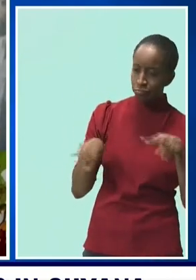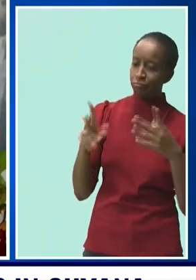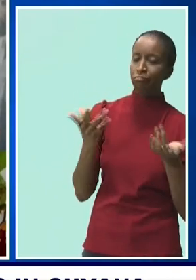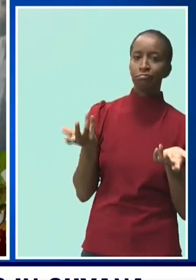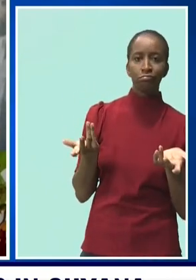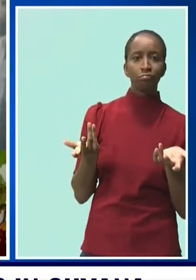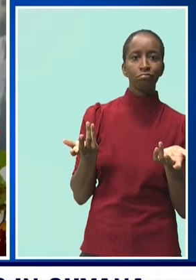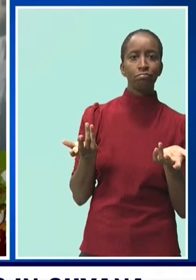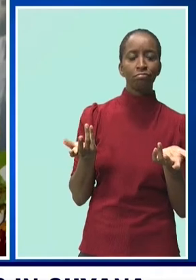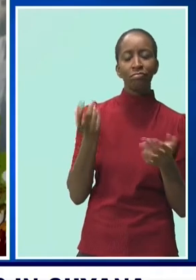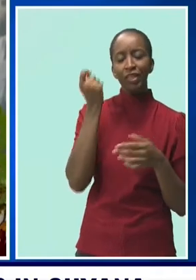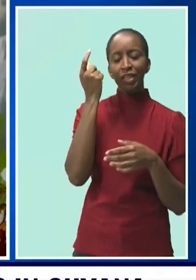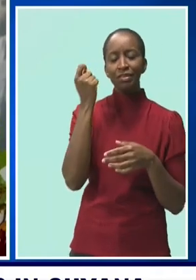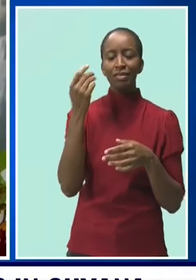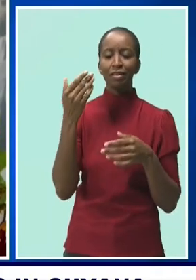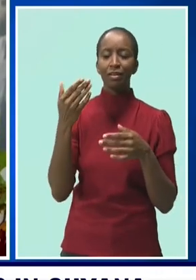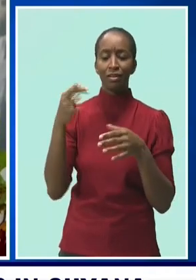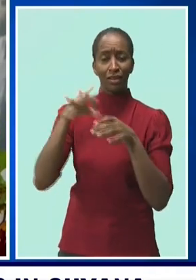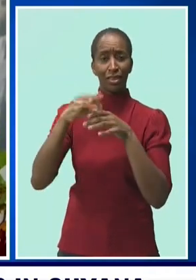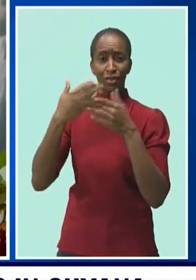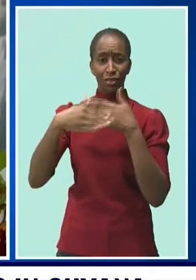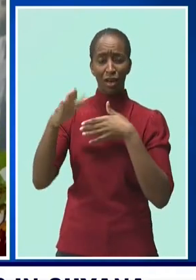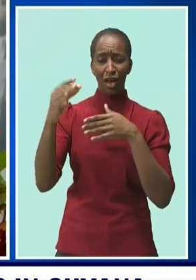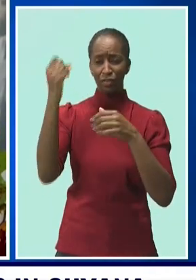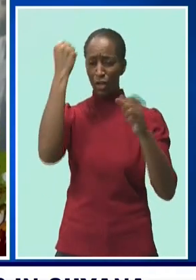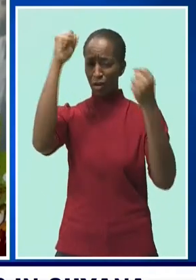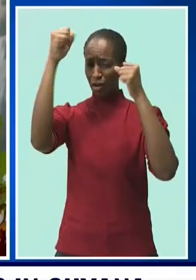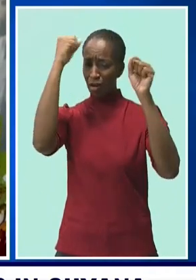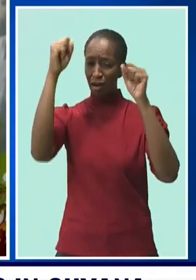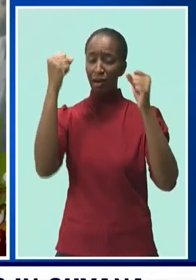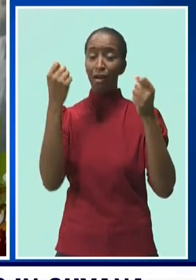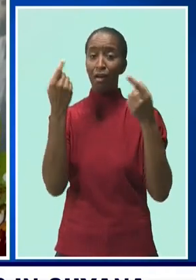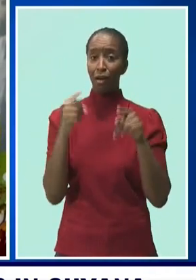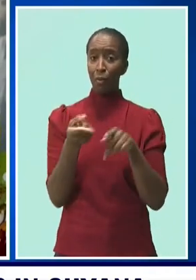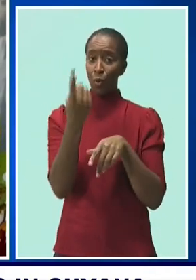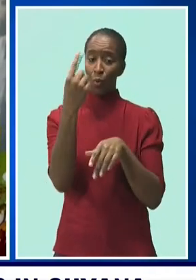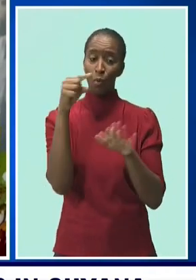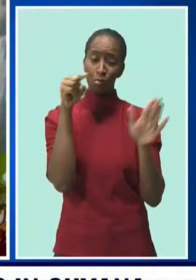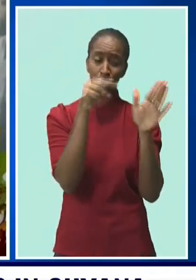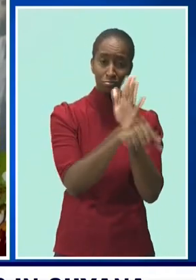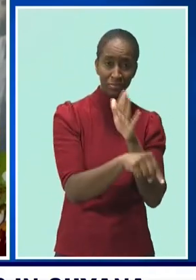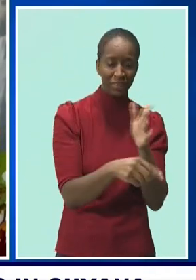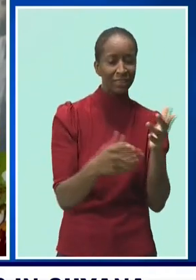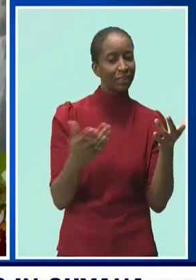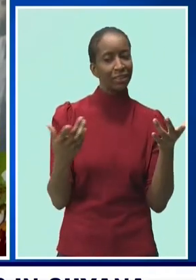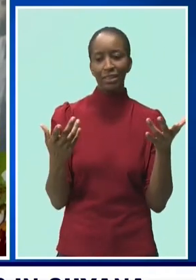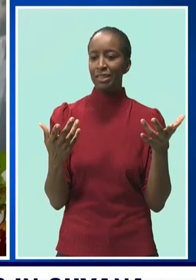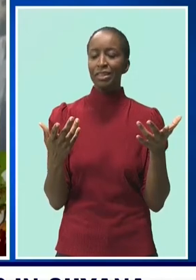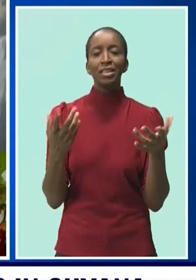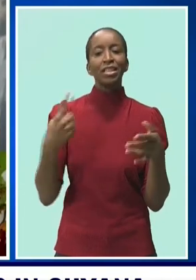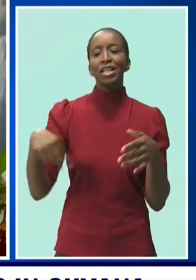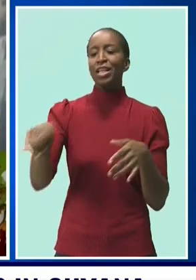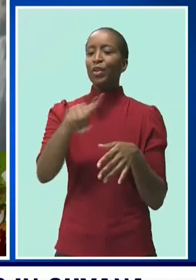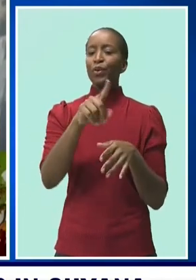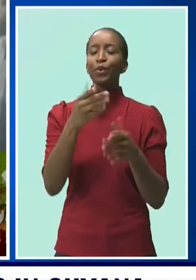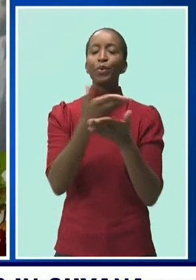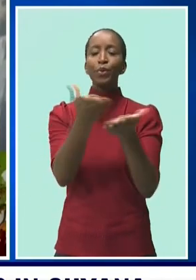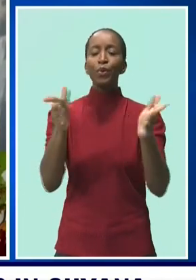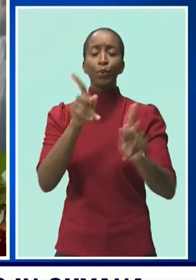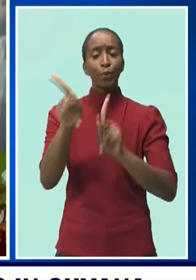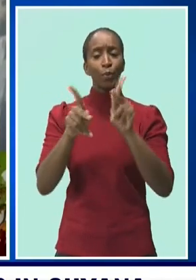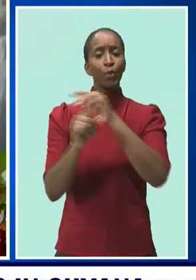people, for that patience. As you await the finalization of this process, we urge again that you be patient